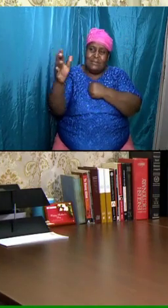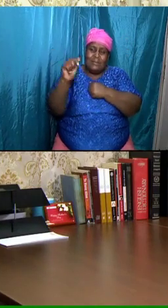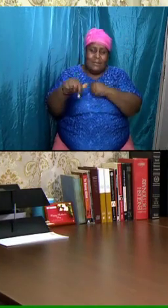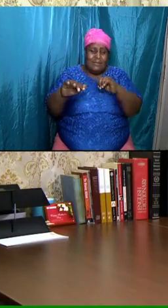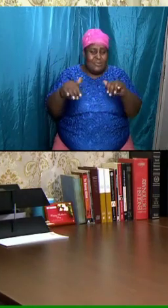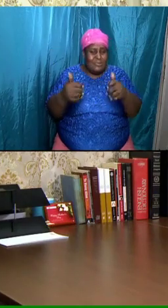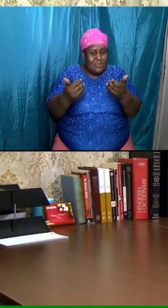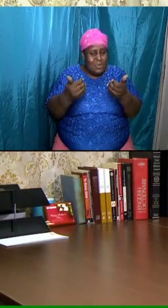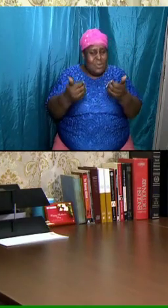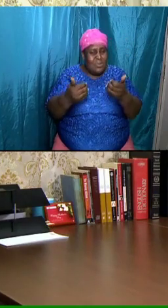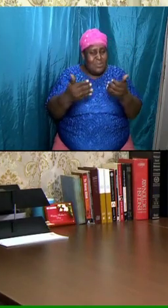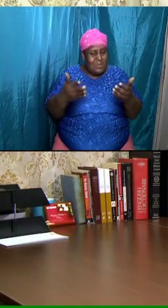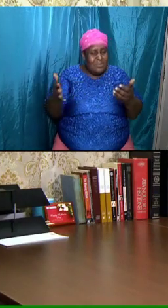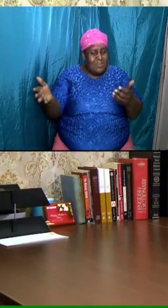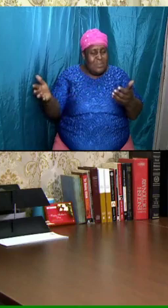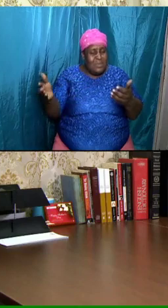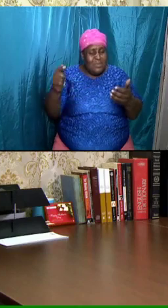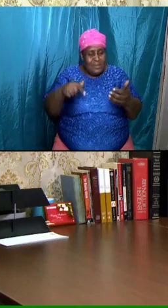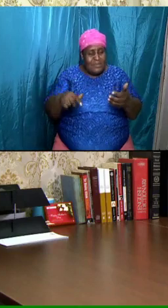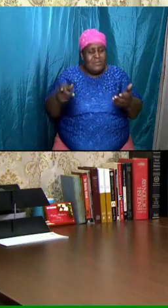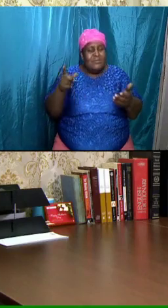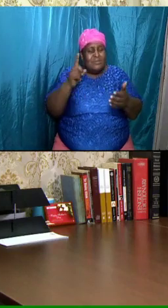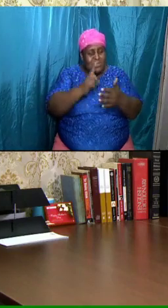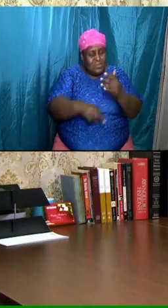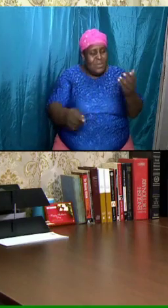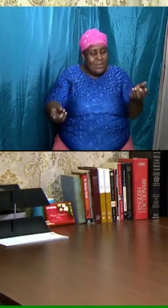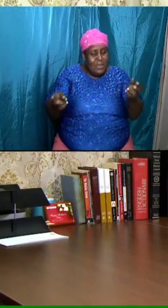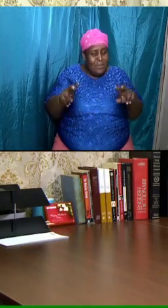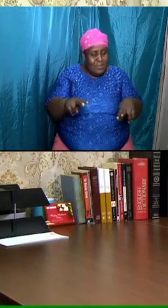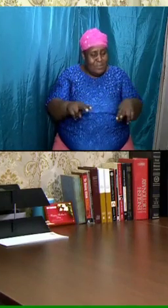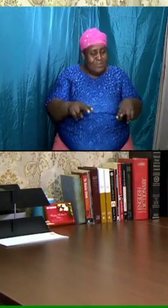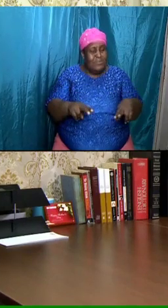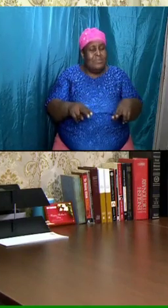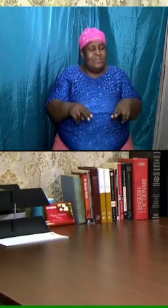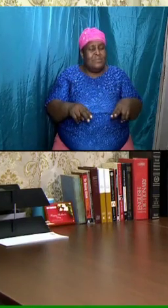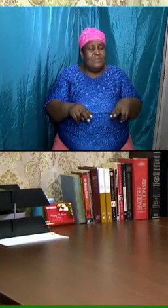this is exactly what happened and so